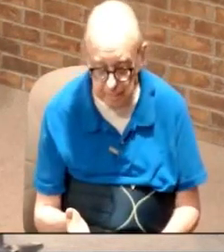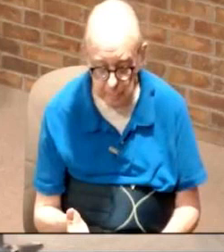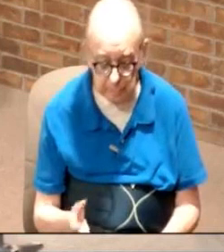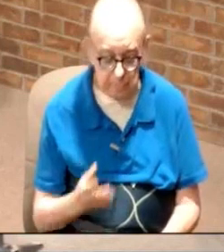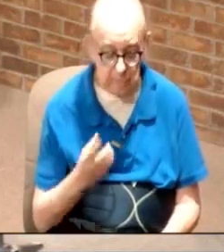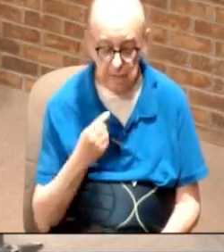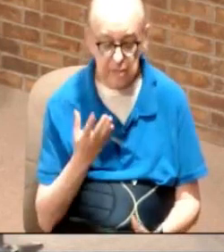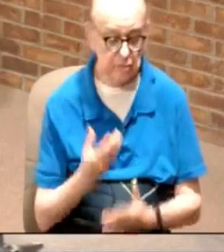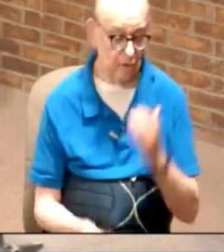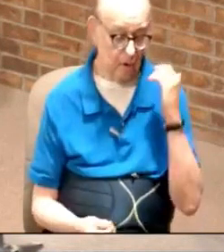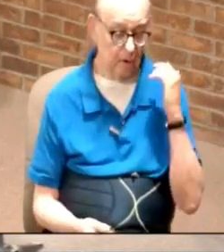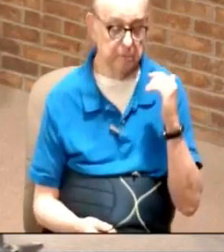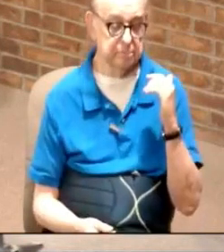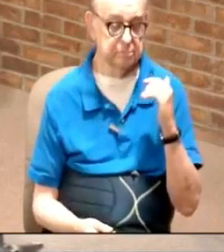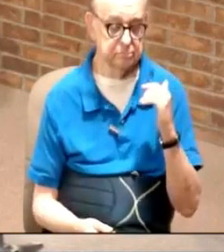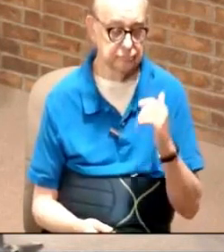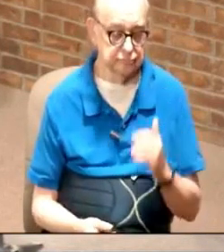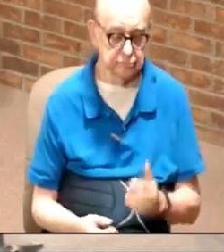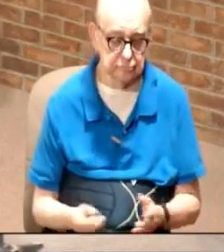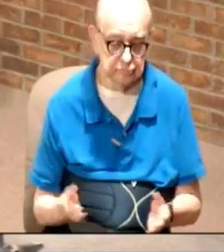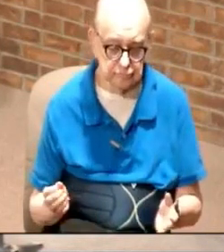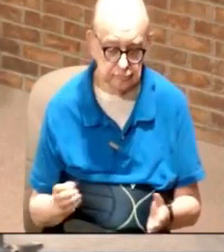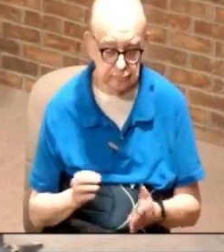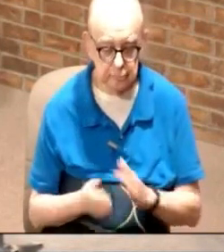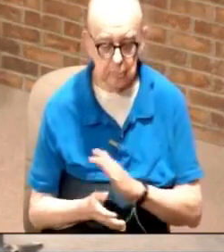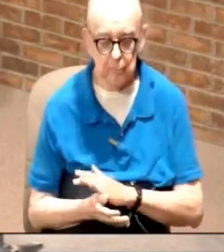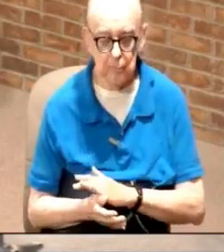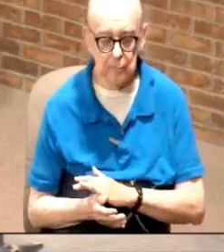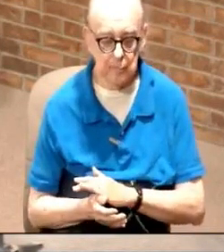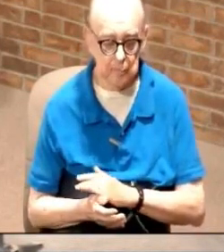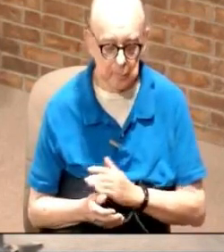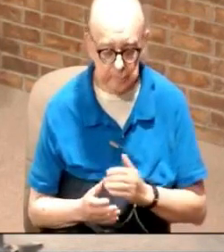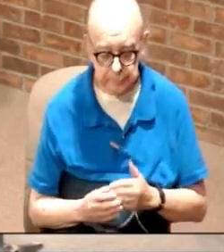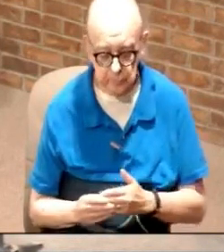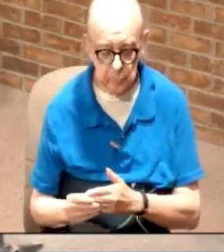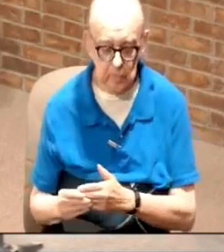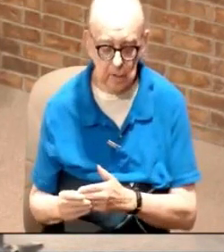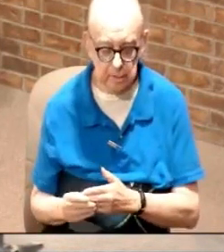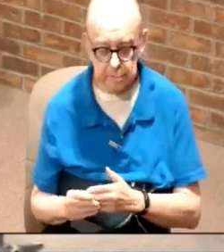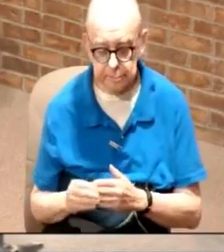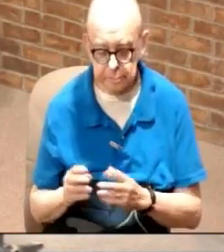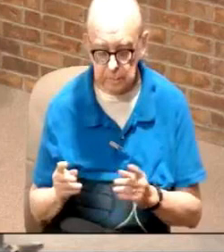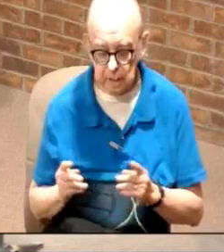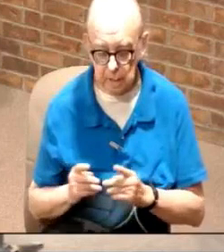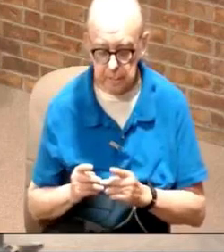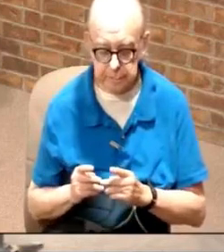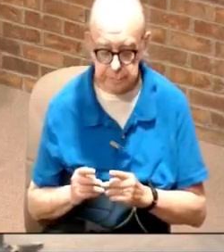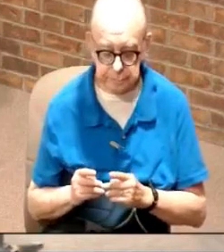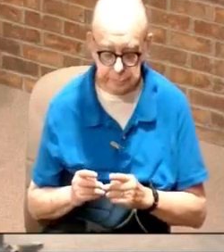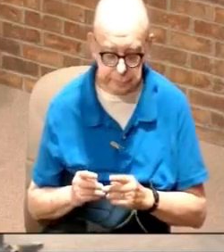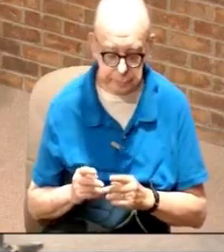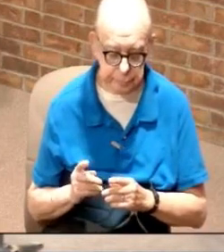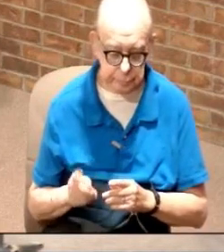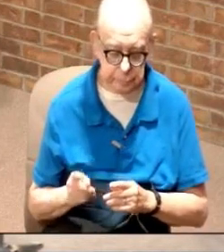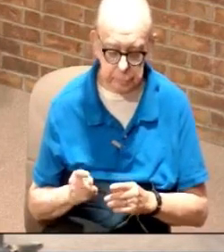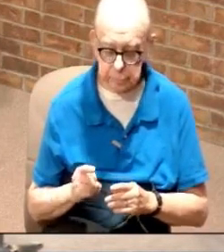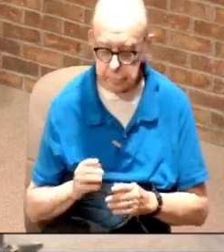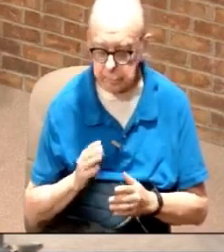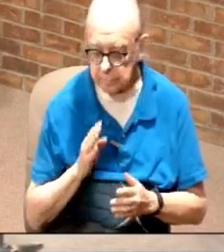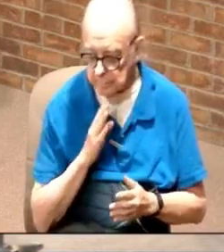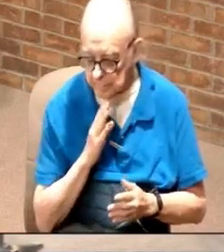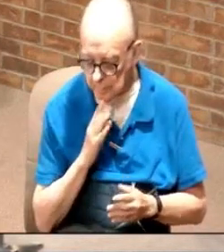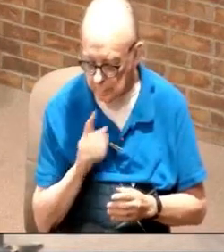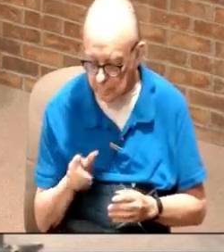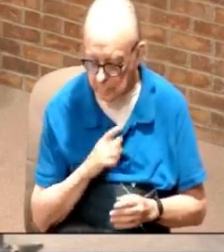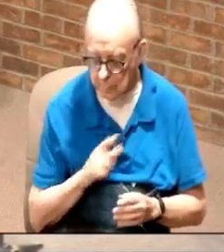It's gone. And so this morning, it leads us into a point because one, we've been talking about